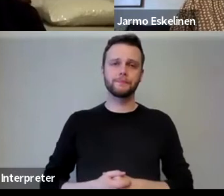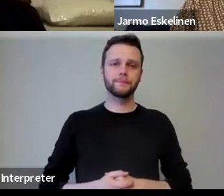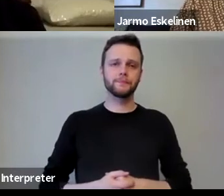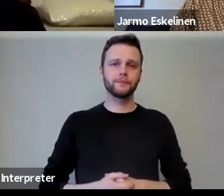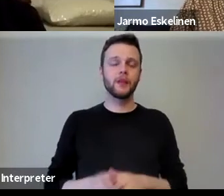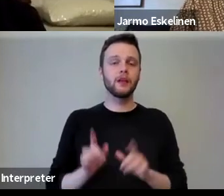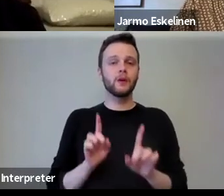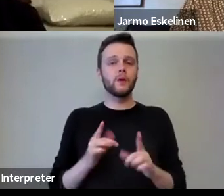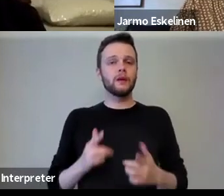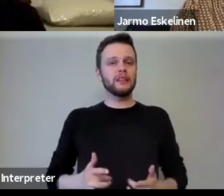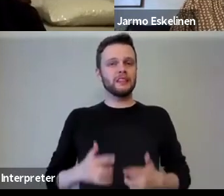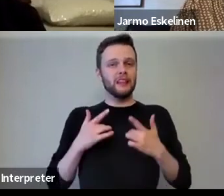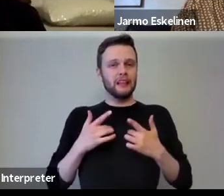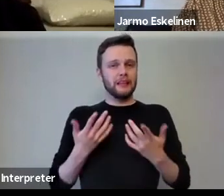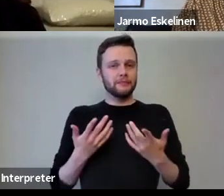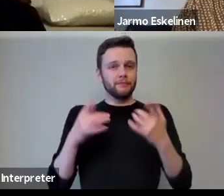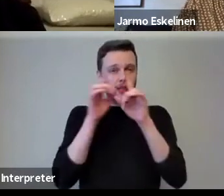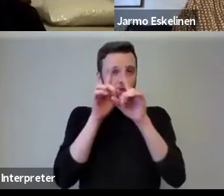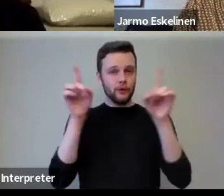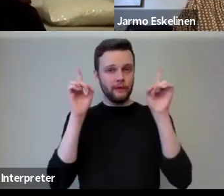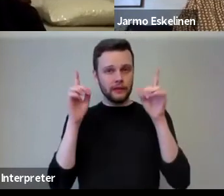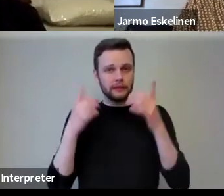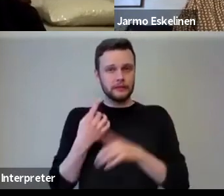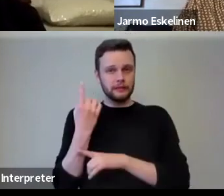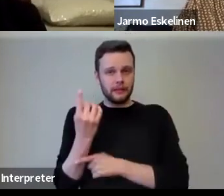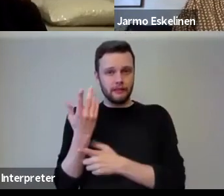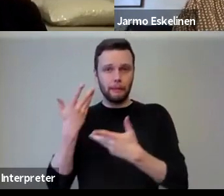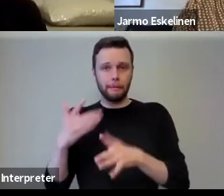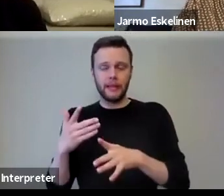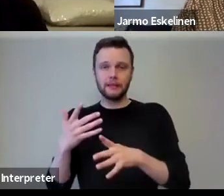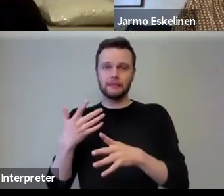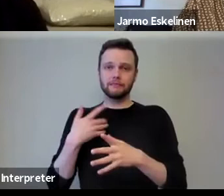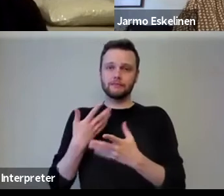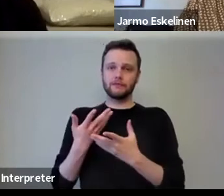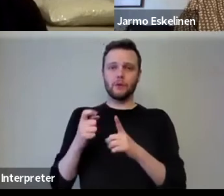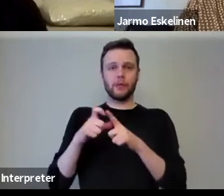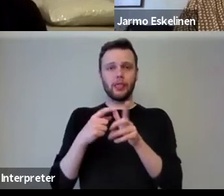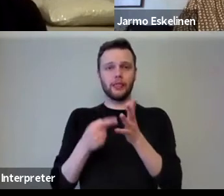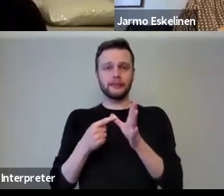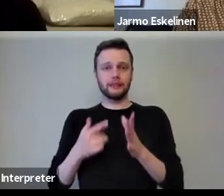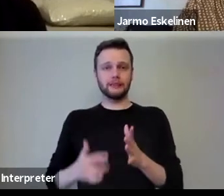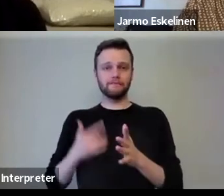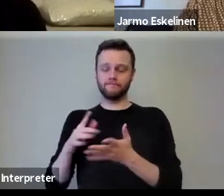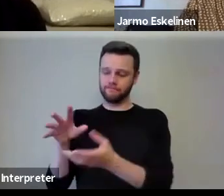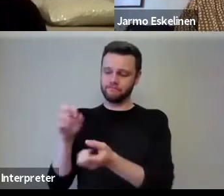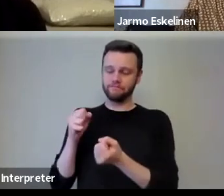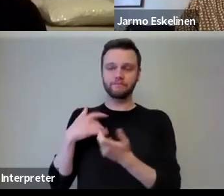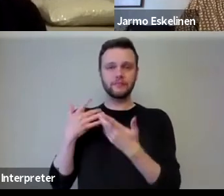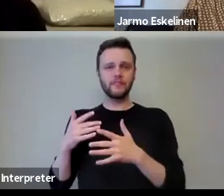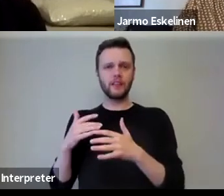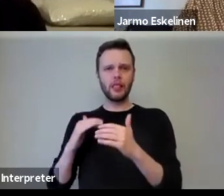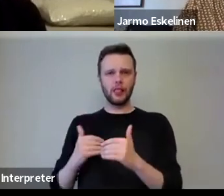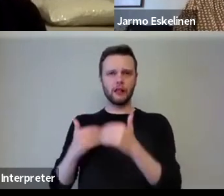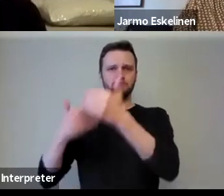fair to say the university and the, has, has already taken, from the data point of view, has taken pretty giant steps,